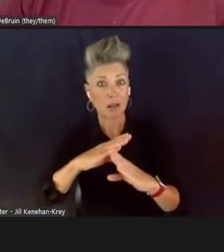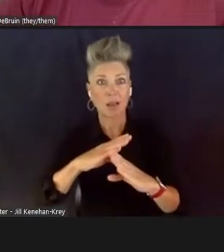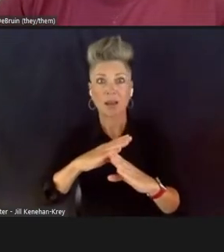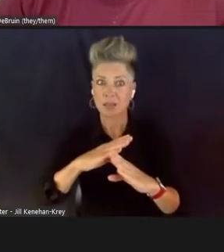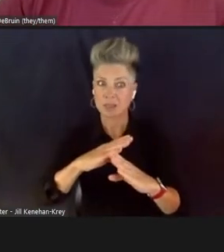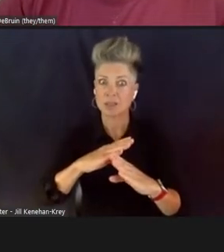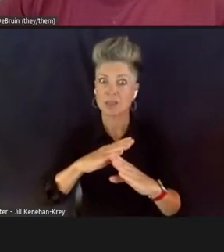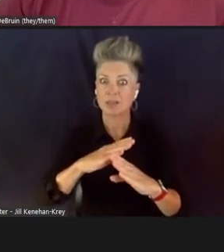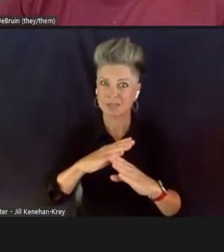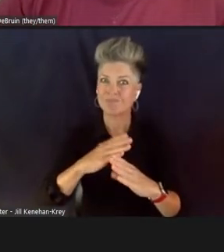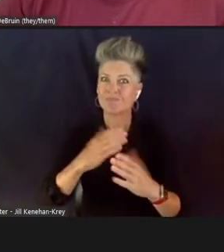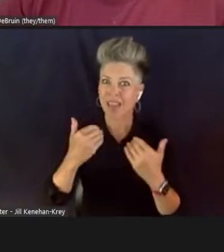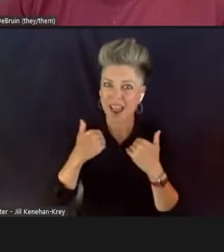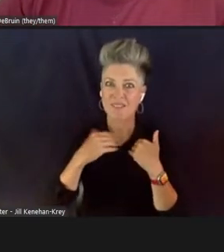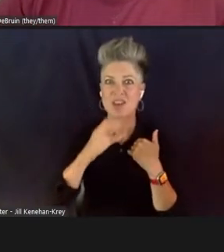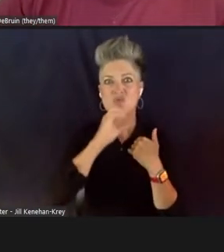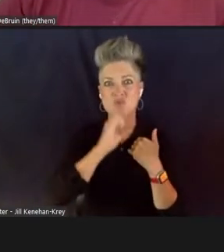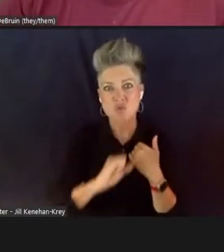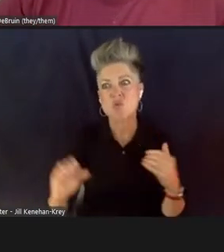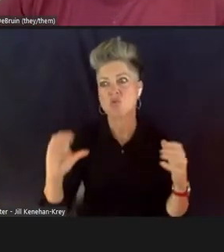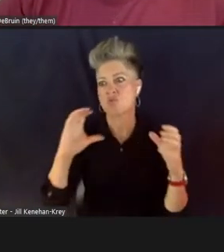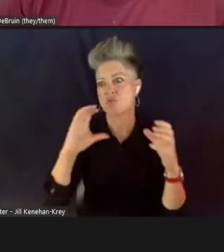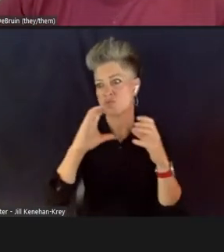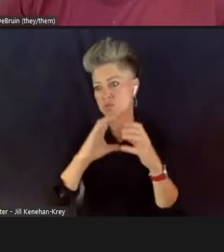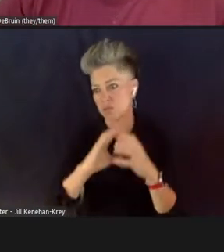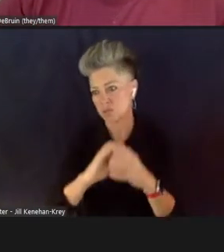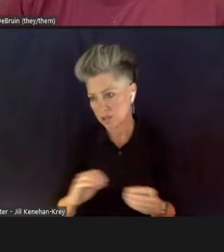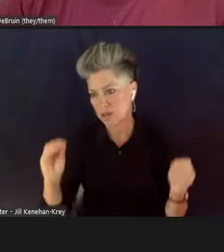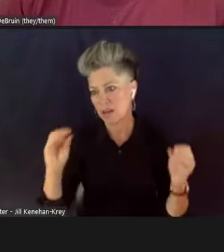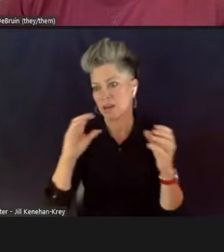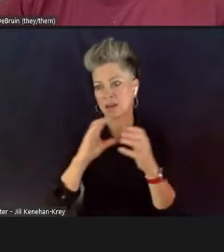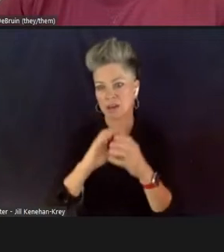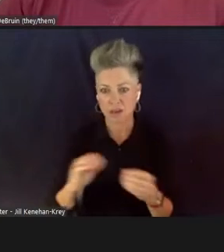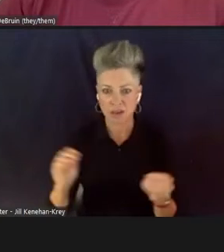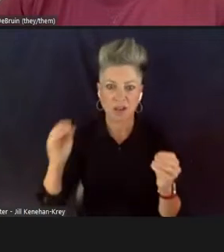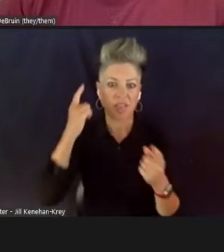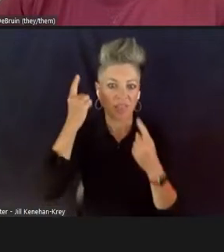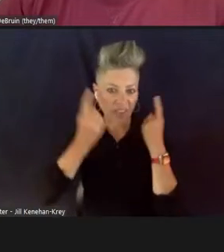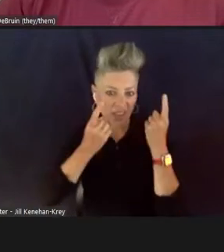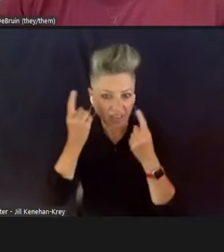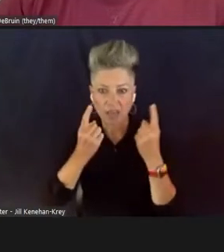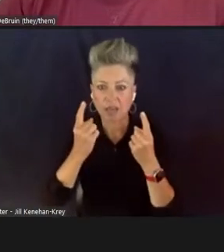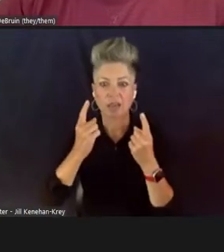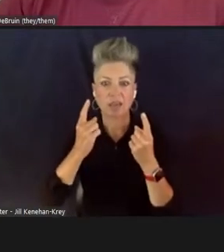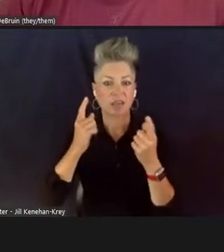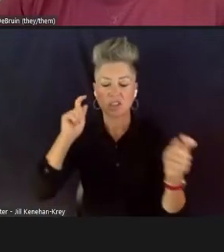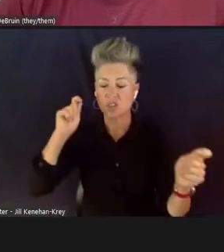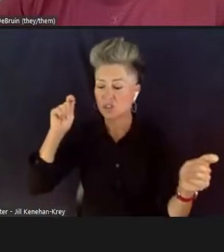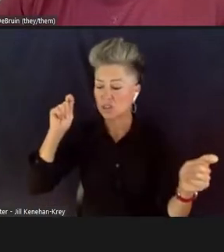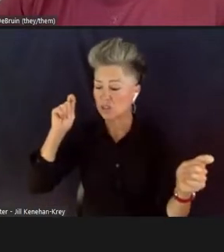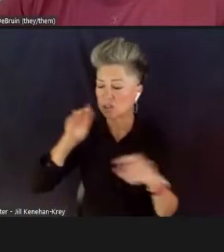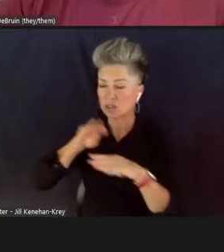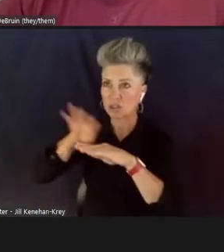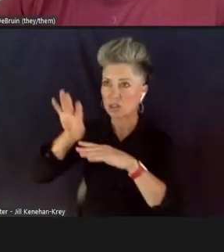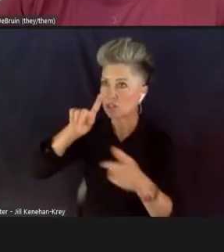entrenched narratives or entrenched thinking, and I want to throw this to you, Michael, but I'm going to open it up to everyone, really, this whole idea of,